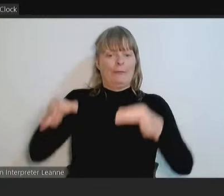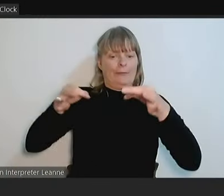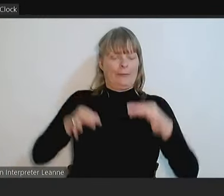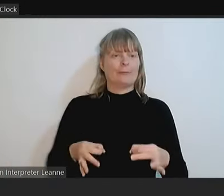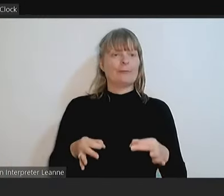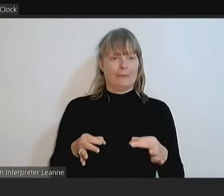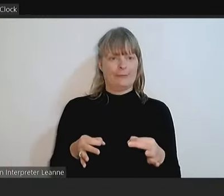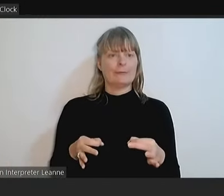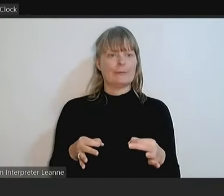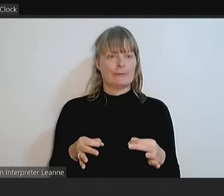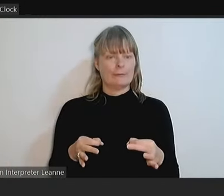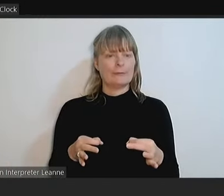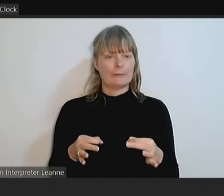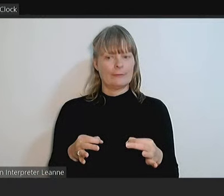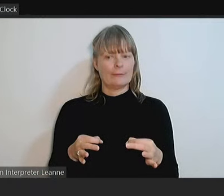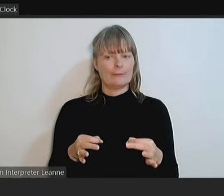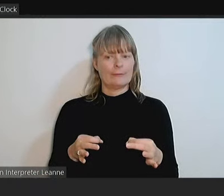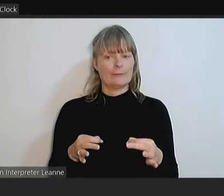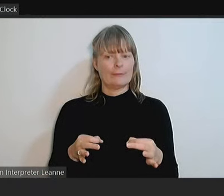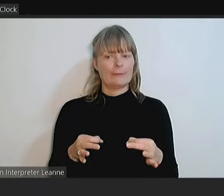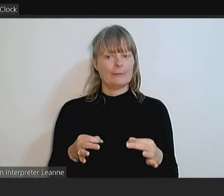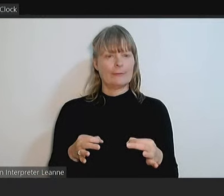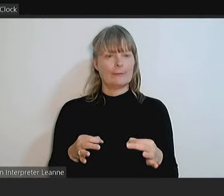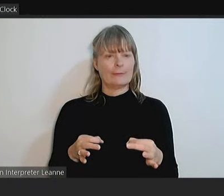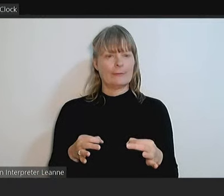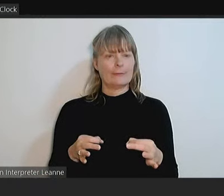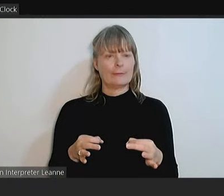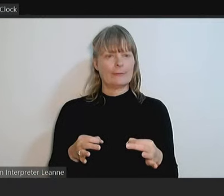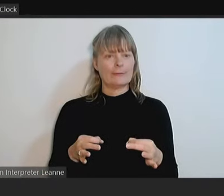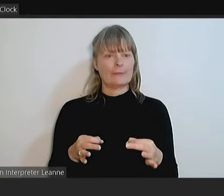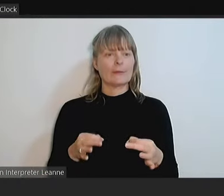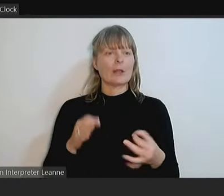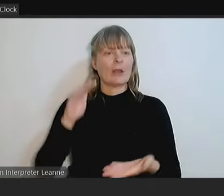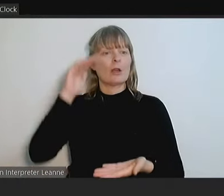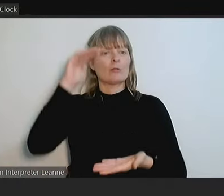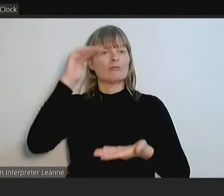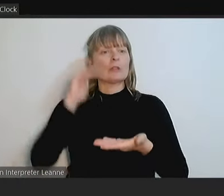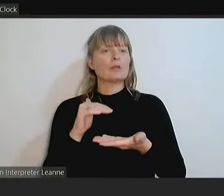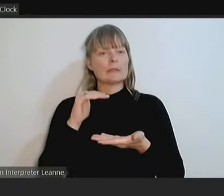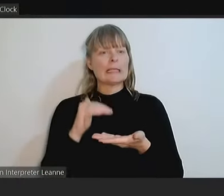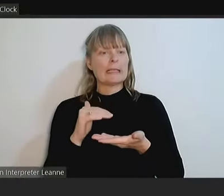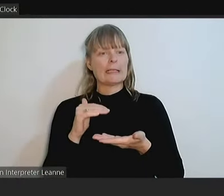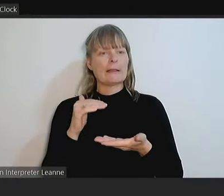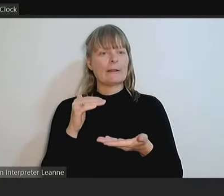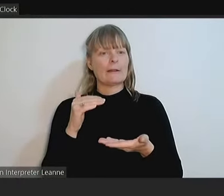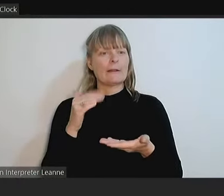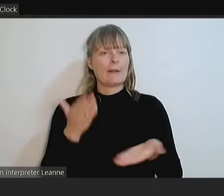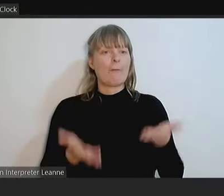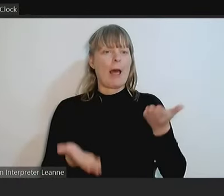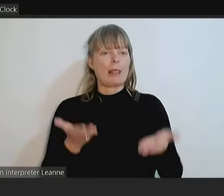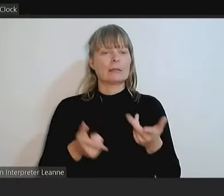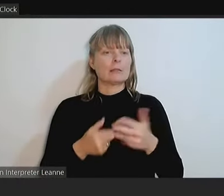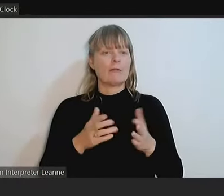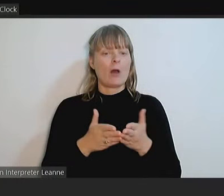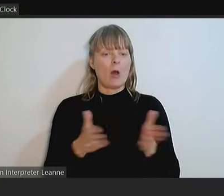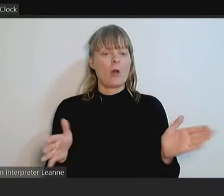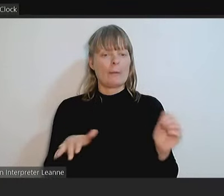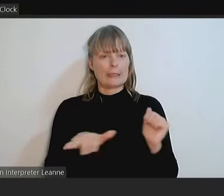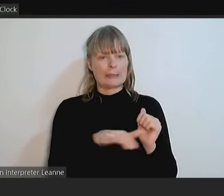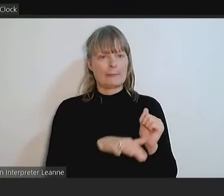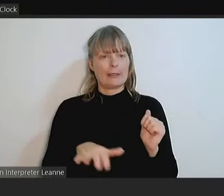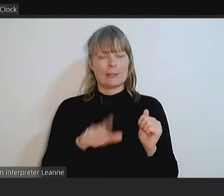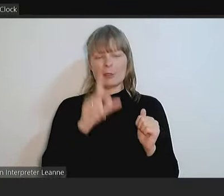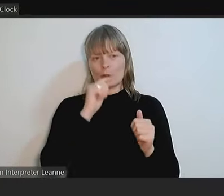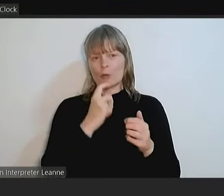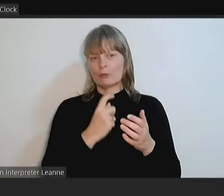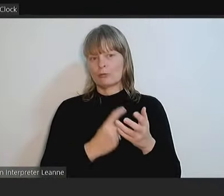reducing potentially the balance of open space, which could be refunded in year three